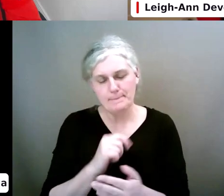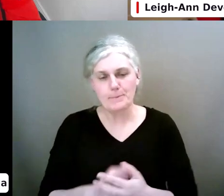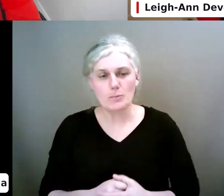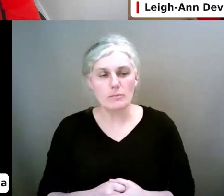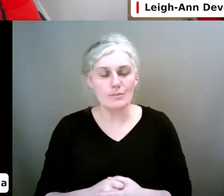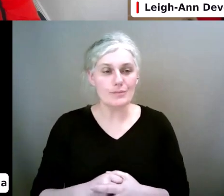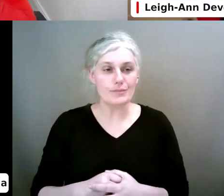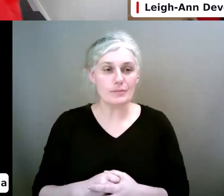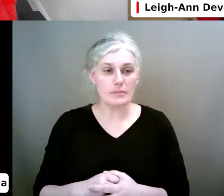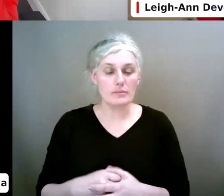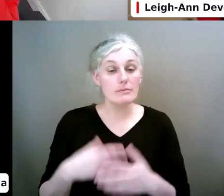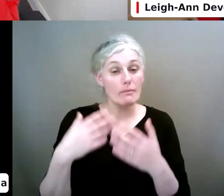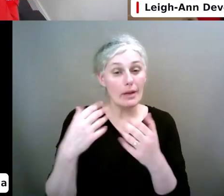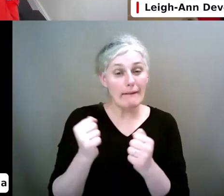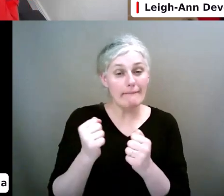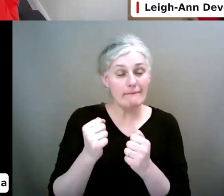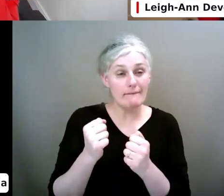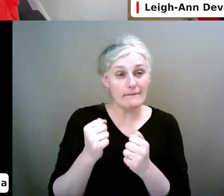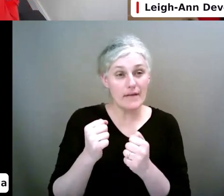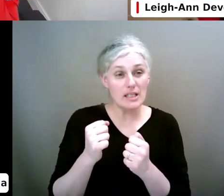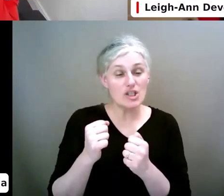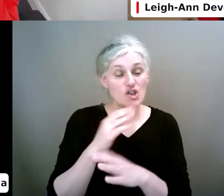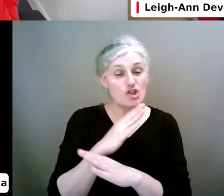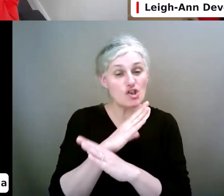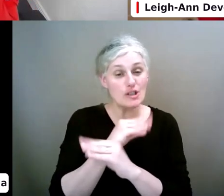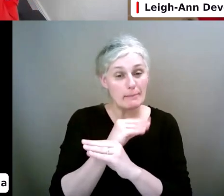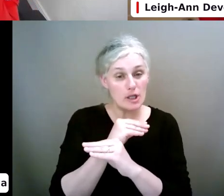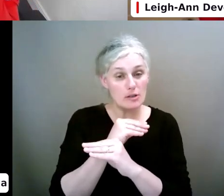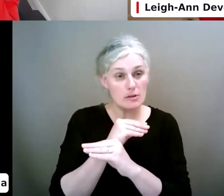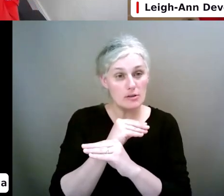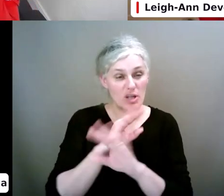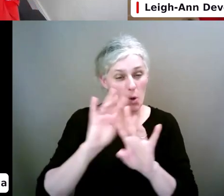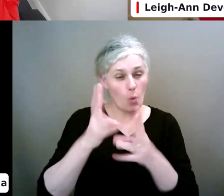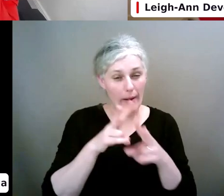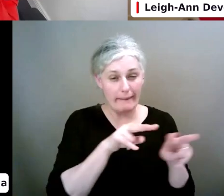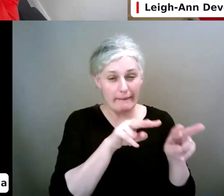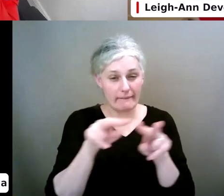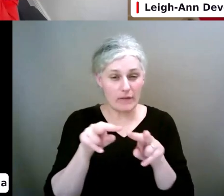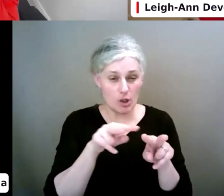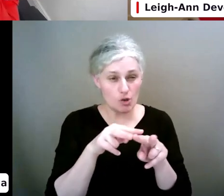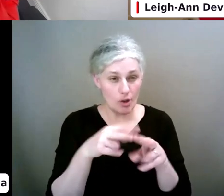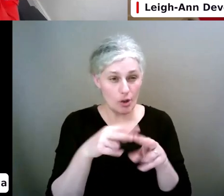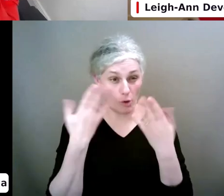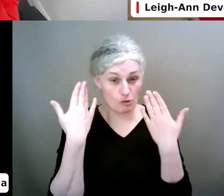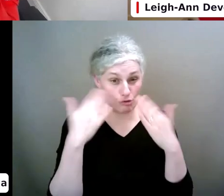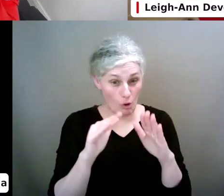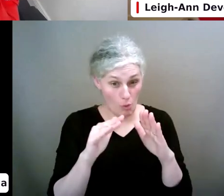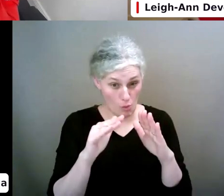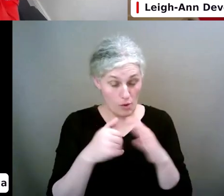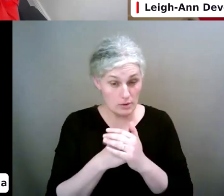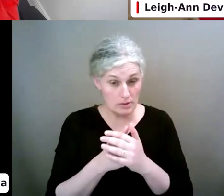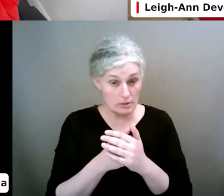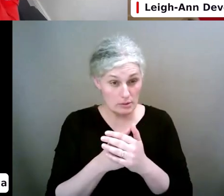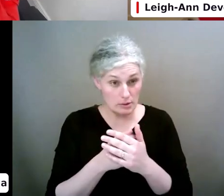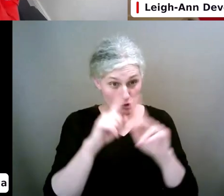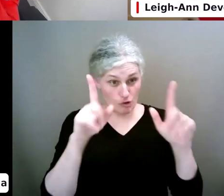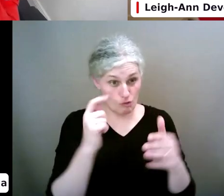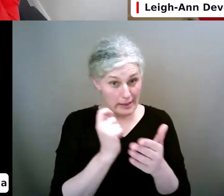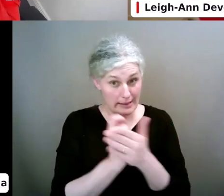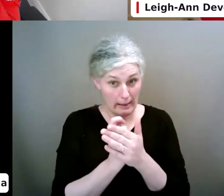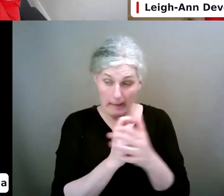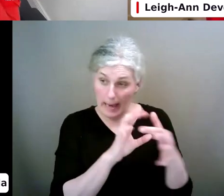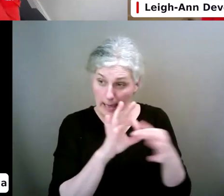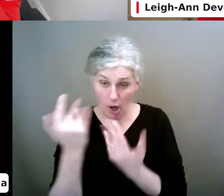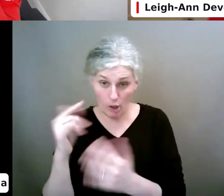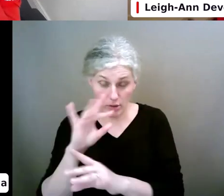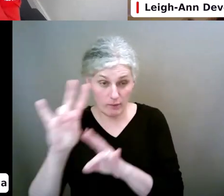And I have the Snapchat tutorial, just a quick demo on Snapchat, if you wanted me to show you the screen time on Snapchat. Was there a lot of questions on Snapchat?